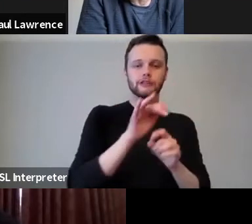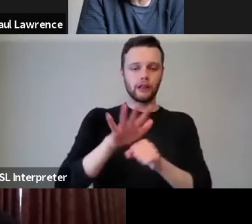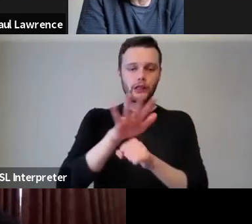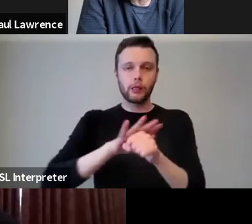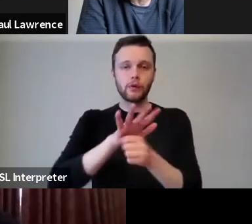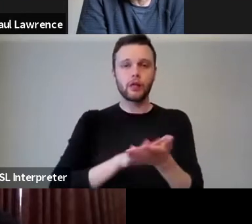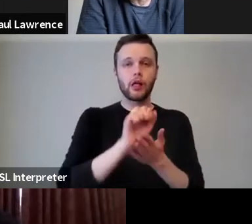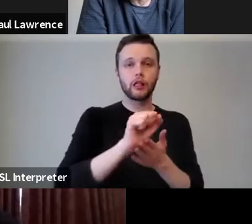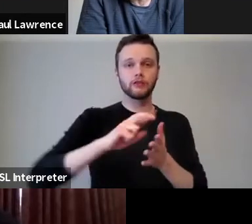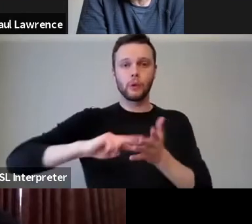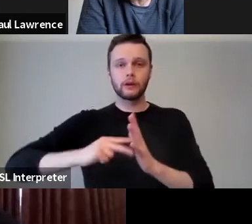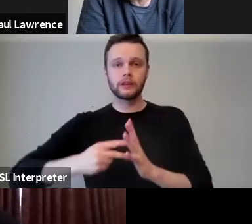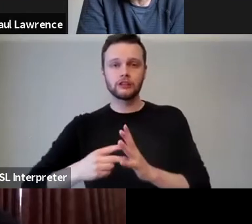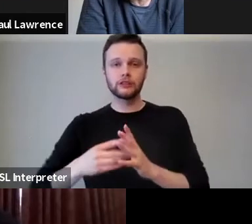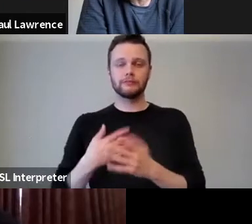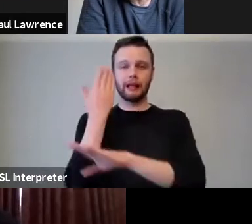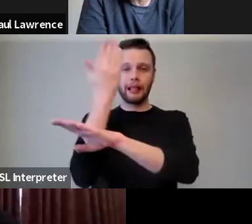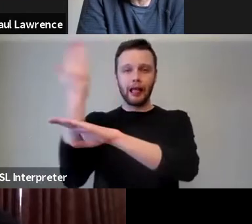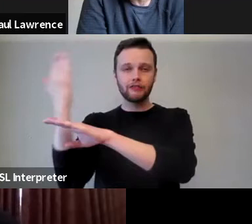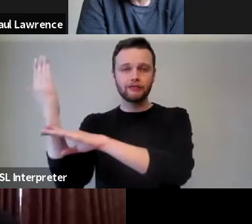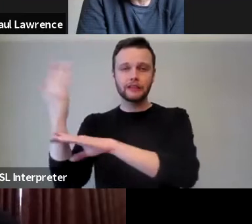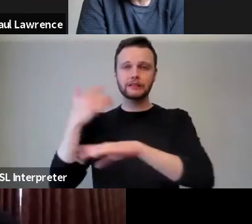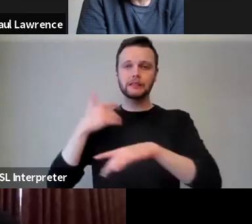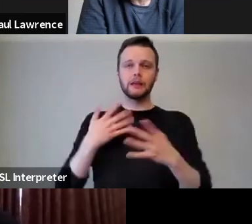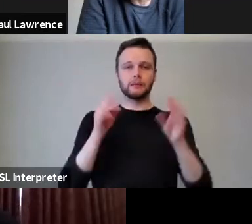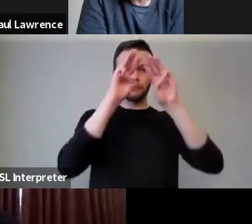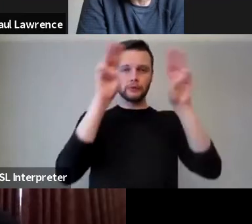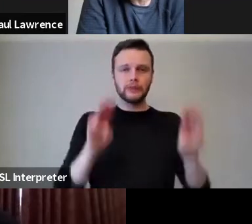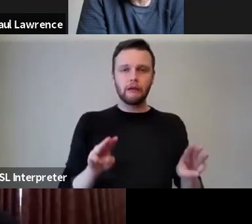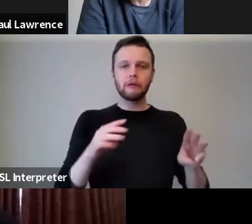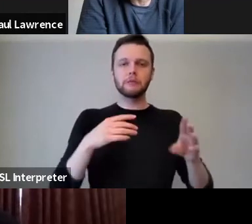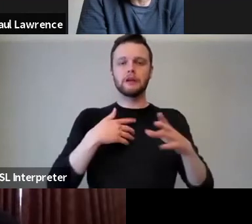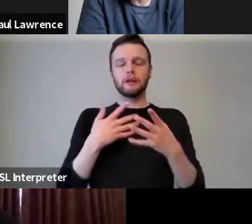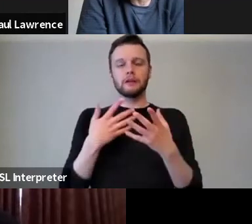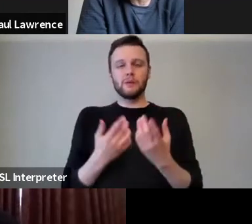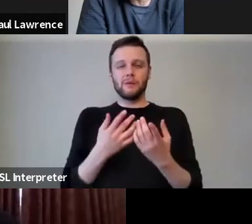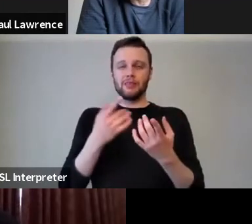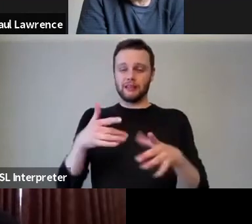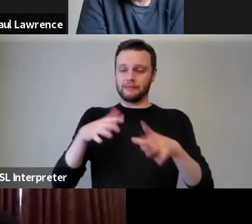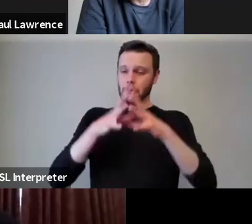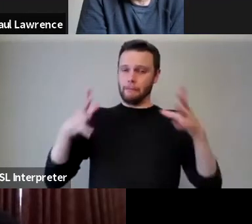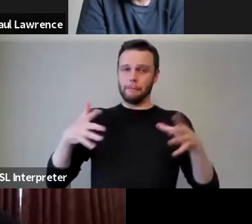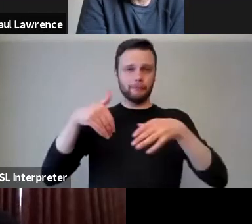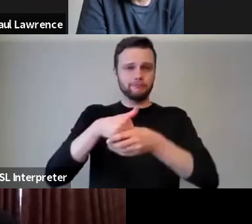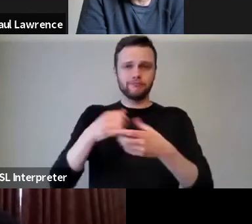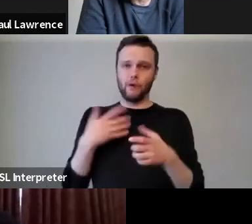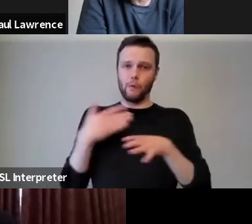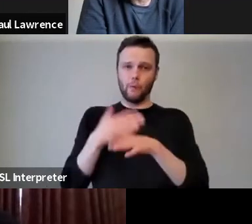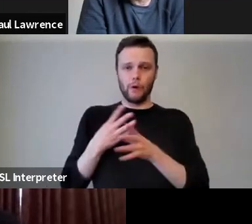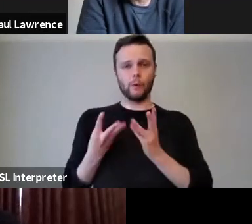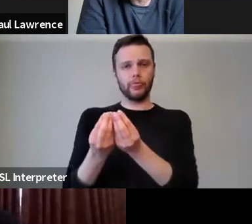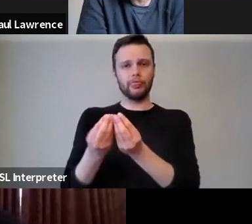like the galleries, the museums, the zoo, etc. And that's a huge part of the work that we do with the city.